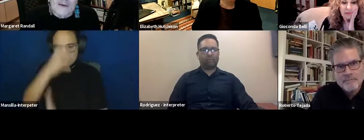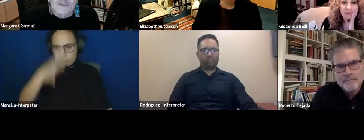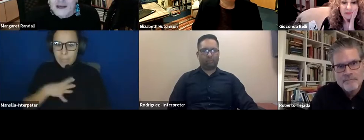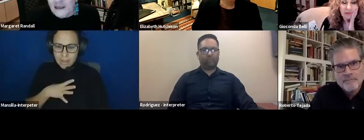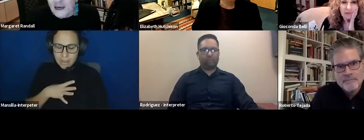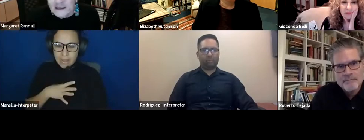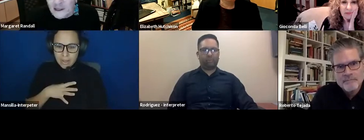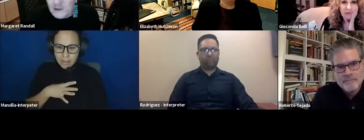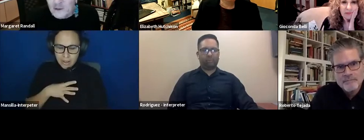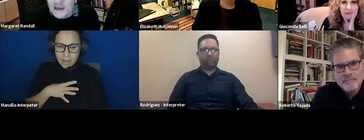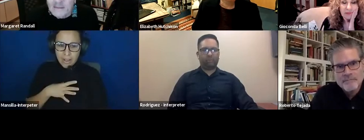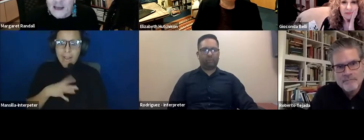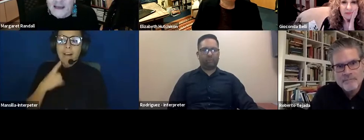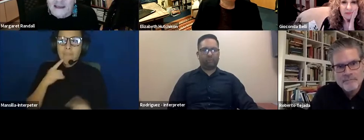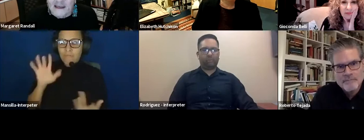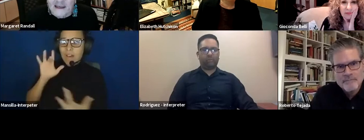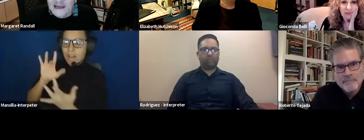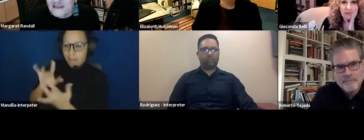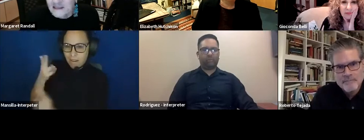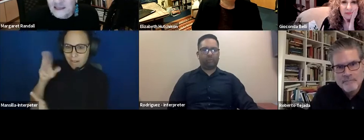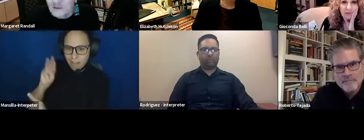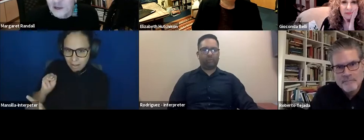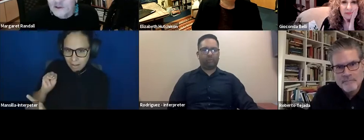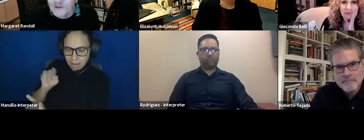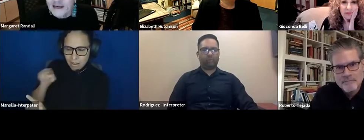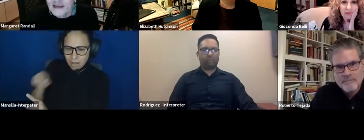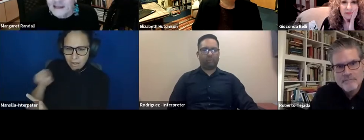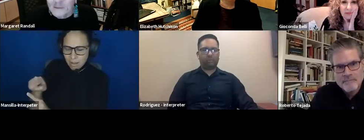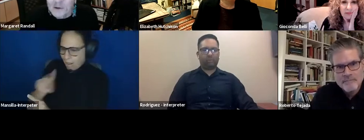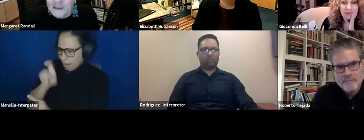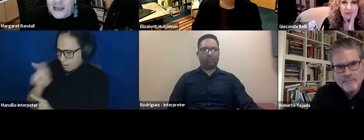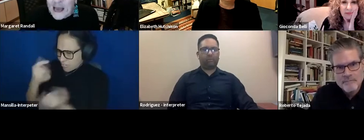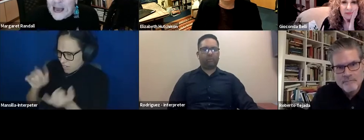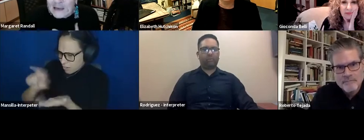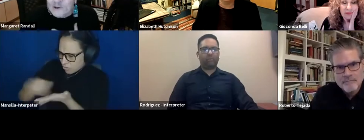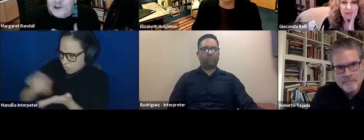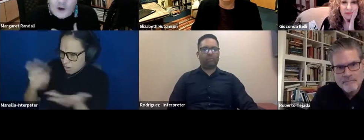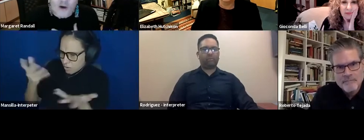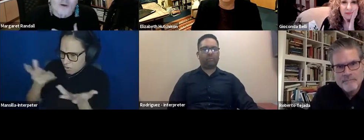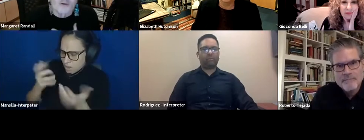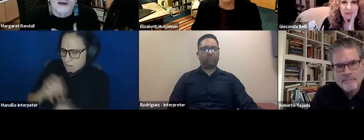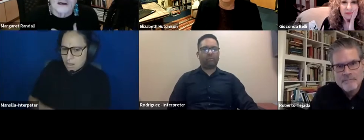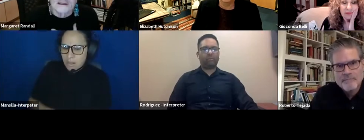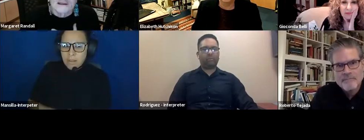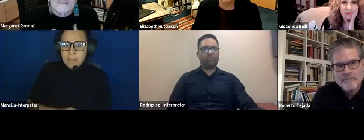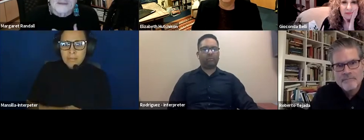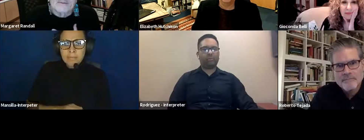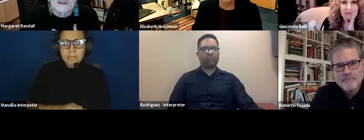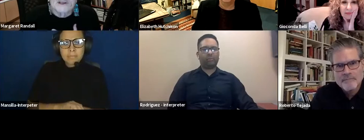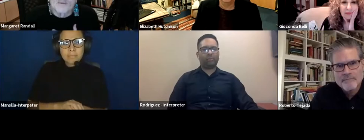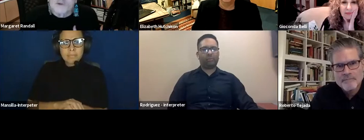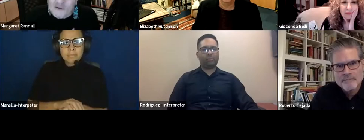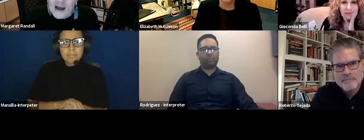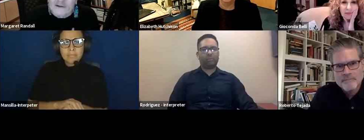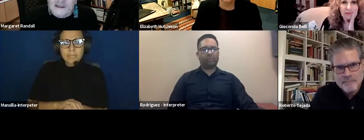I finally got in touch with him, and asked to see what he was writing at the moment. And it was so, it